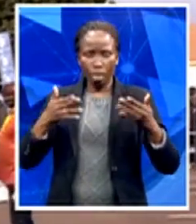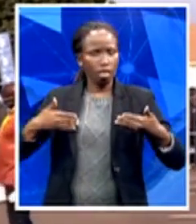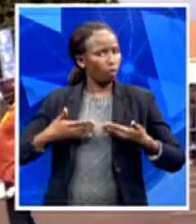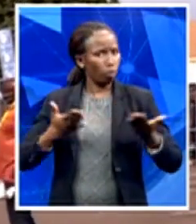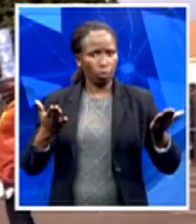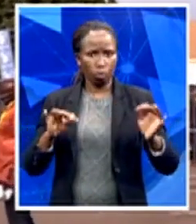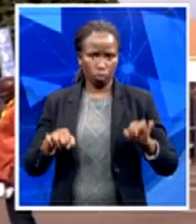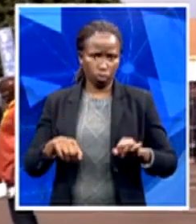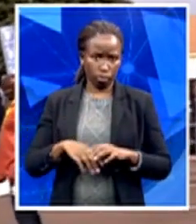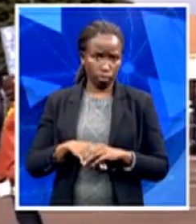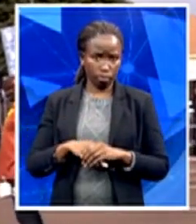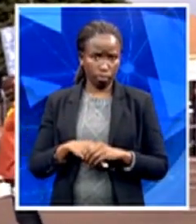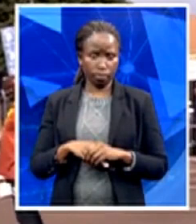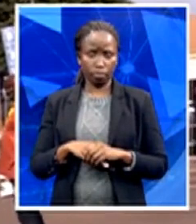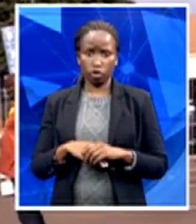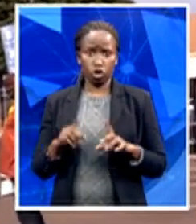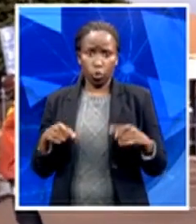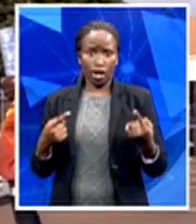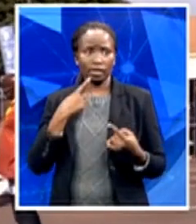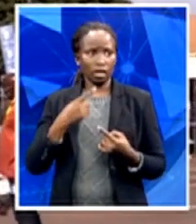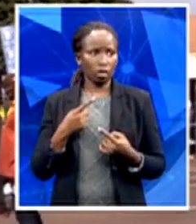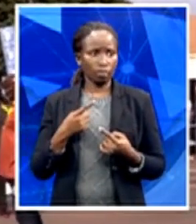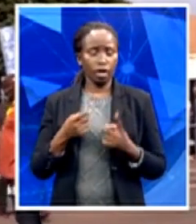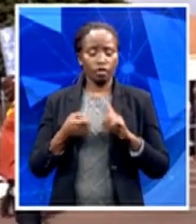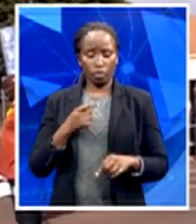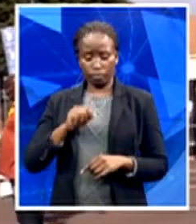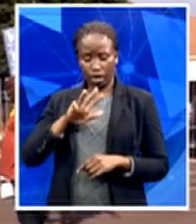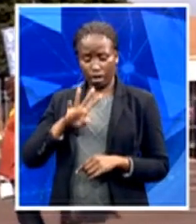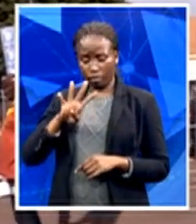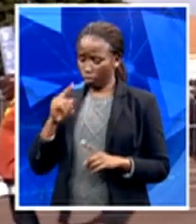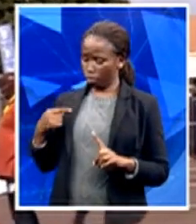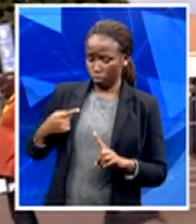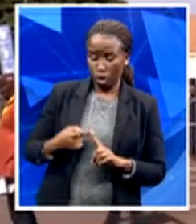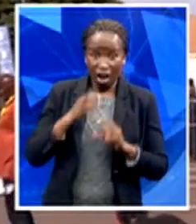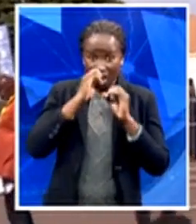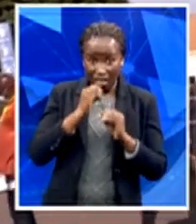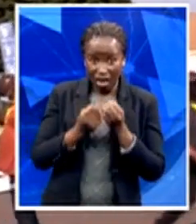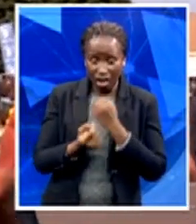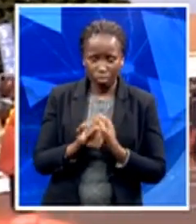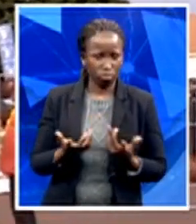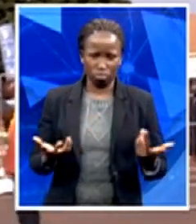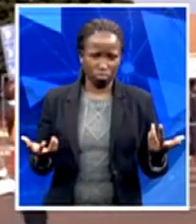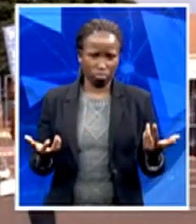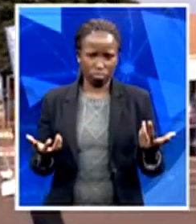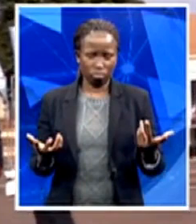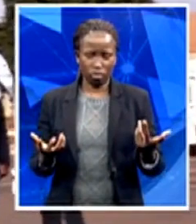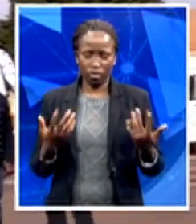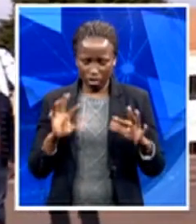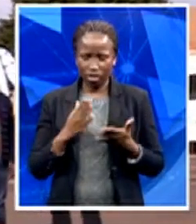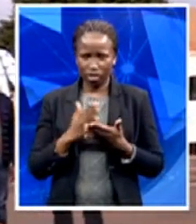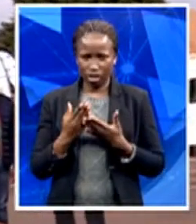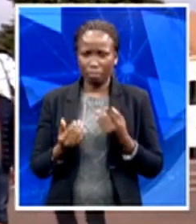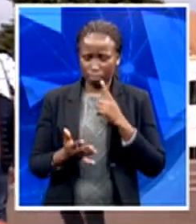1994 and today nothing has happened. In fact, the fight is about the very resources which the government of the day